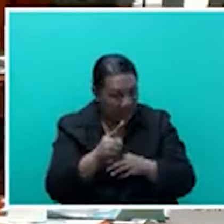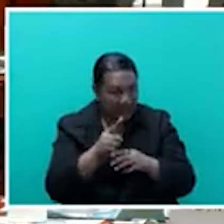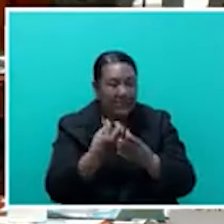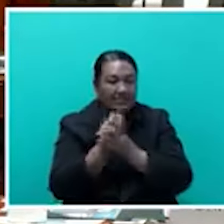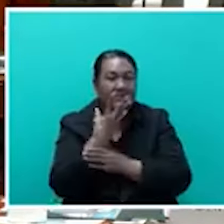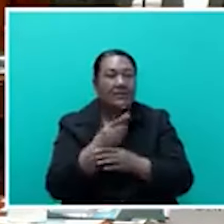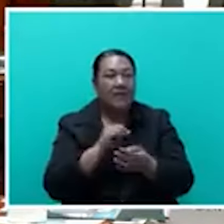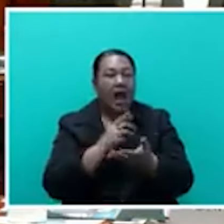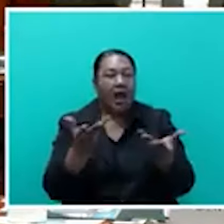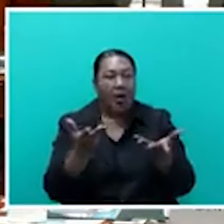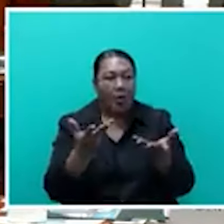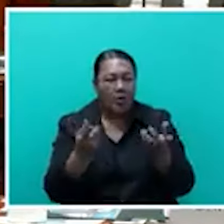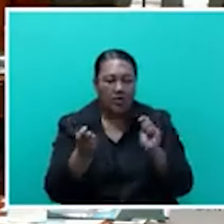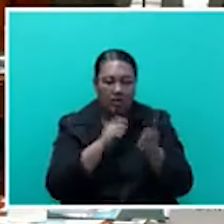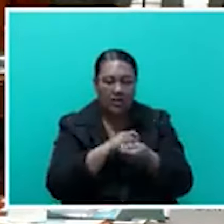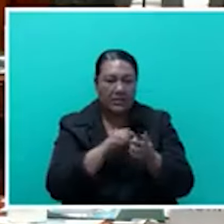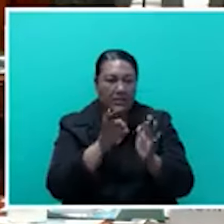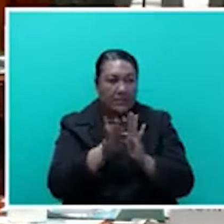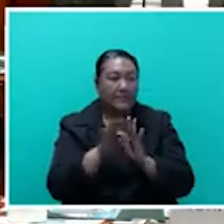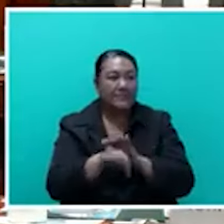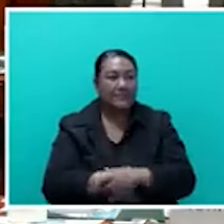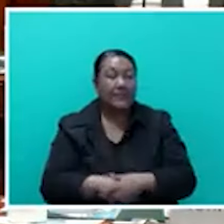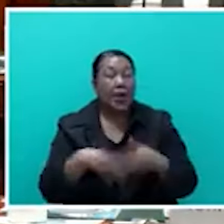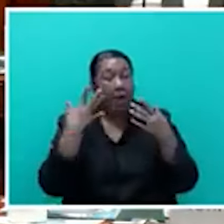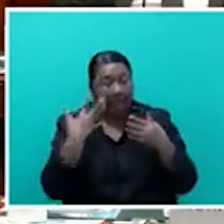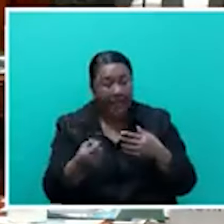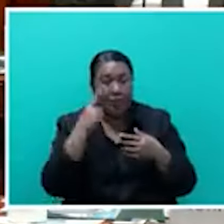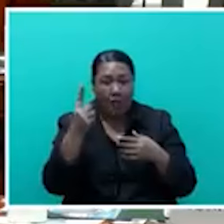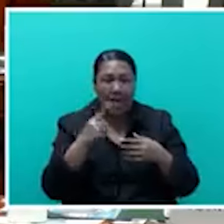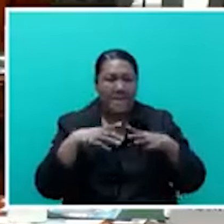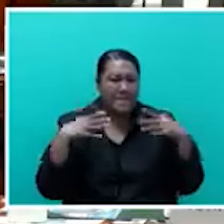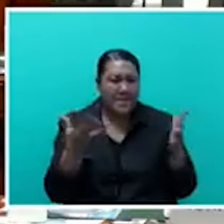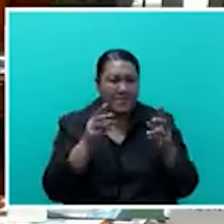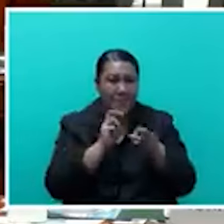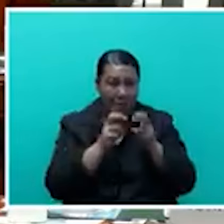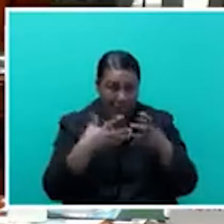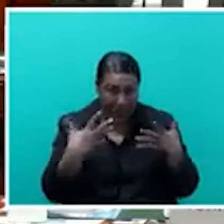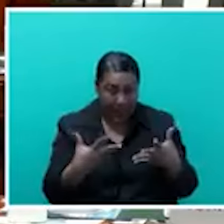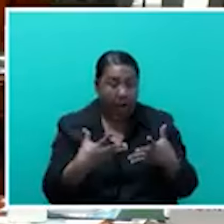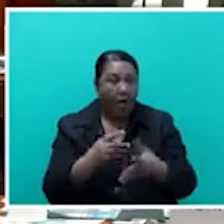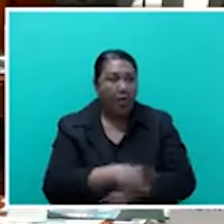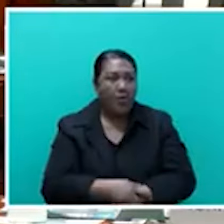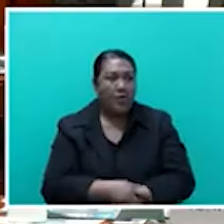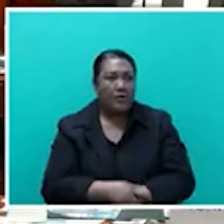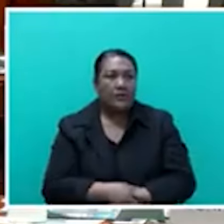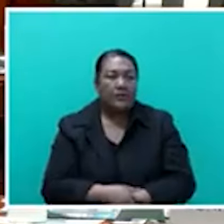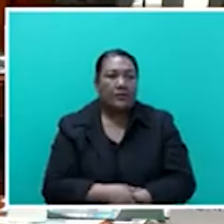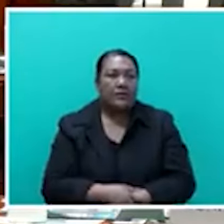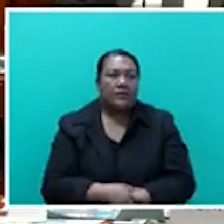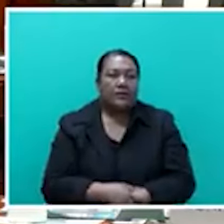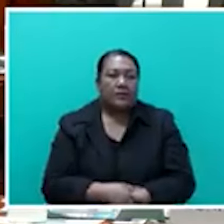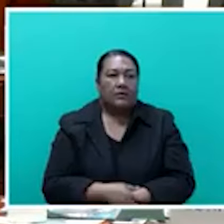diaspora, there's this big problem that we're facing now, which is brain drain. And the way to